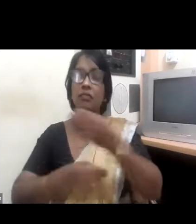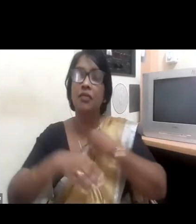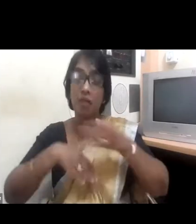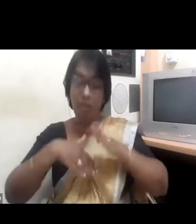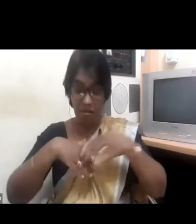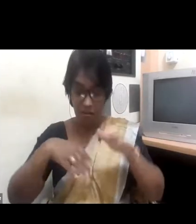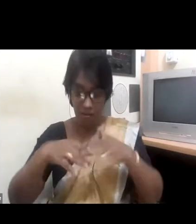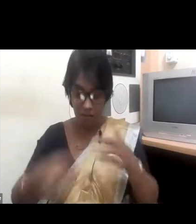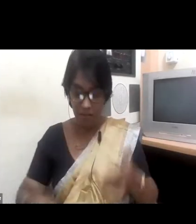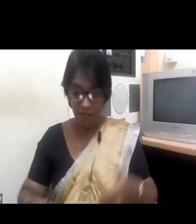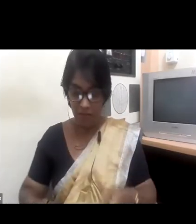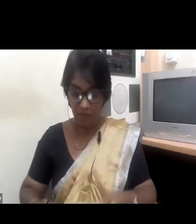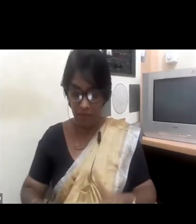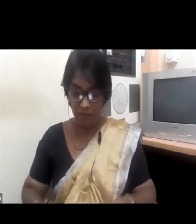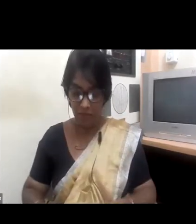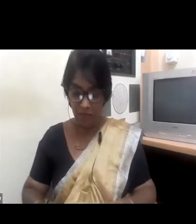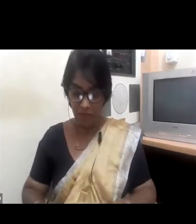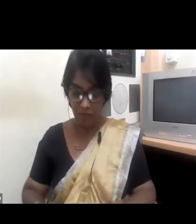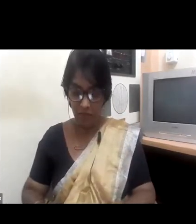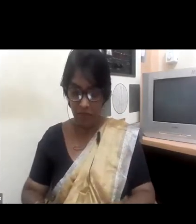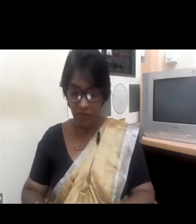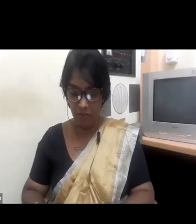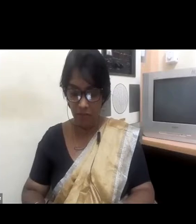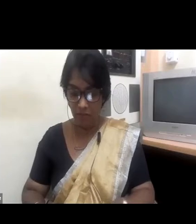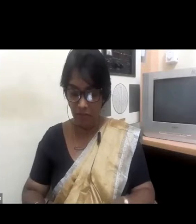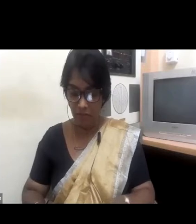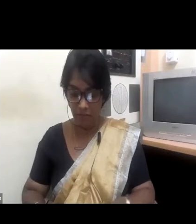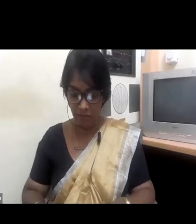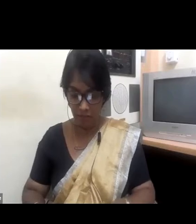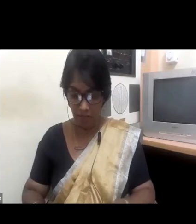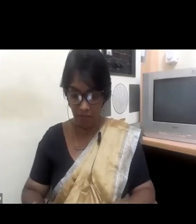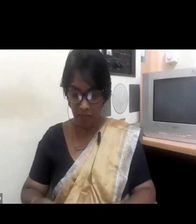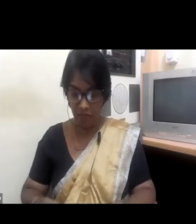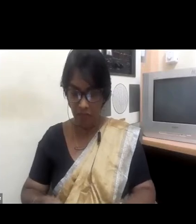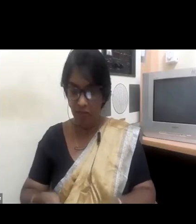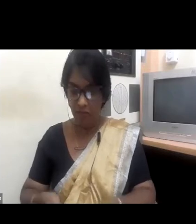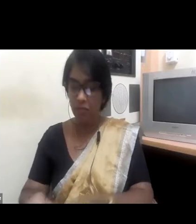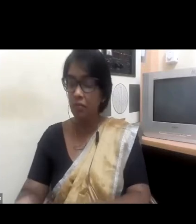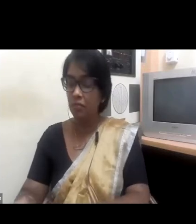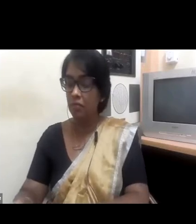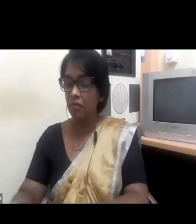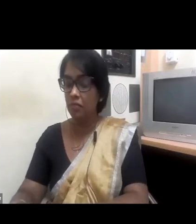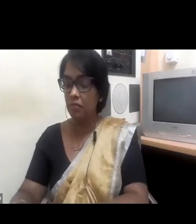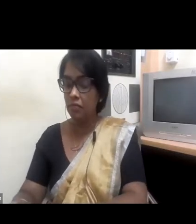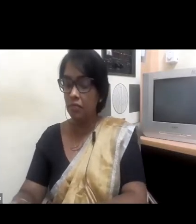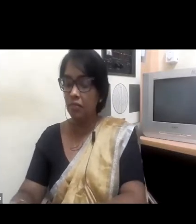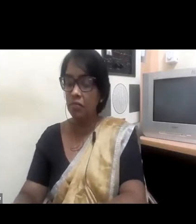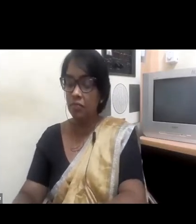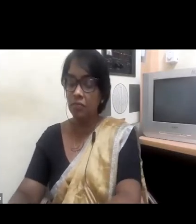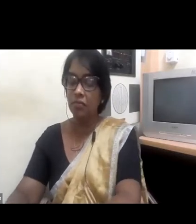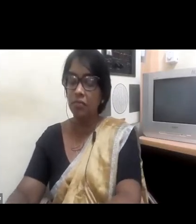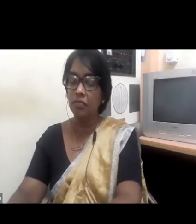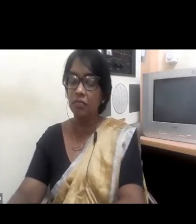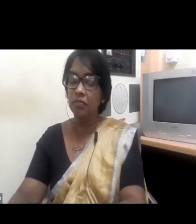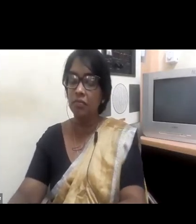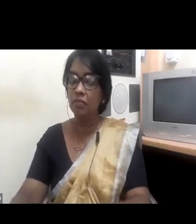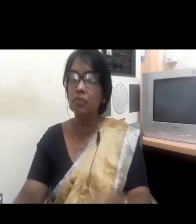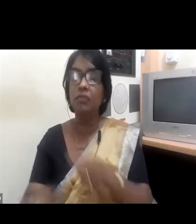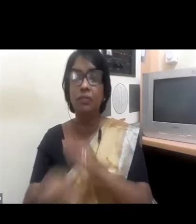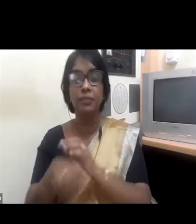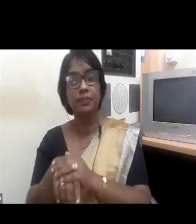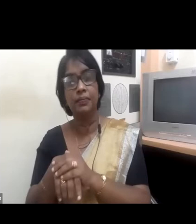So I see that I only have one more minute to go. I'm very sorry, colleagues. I'm the person I could talk about this for a long time. So I think I just want to then